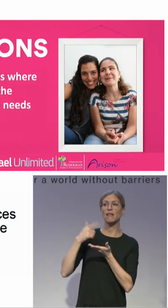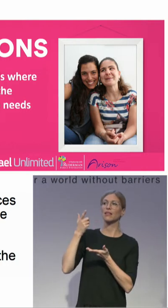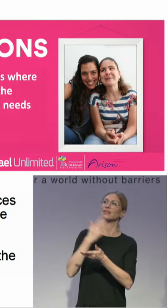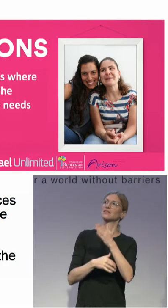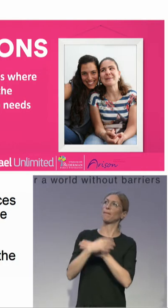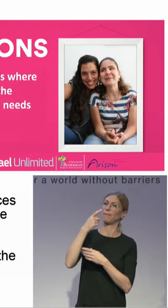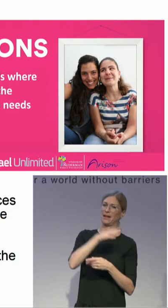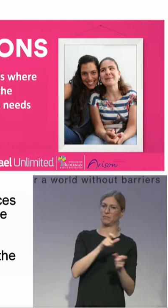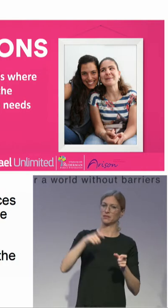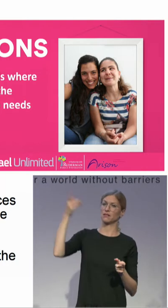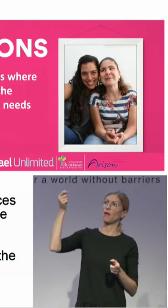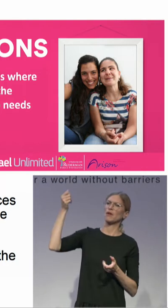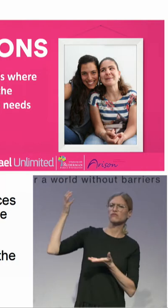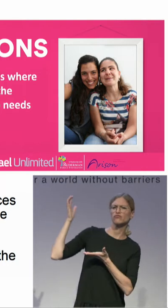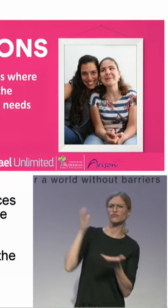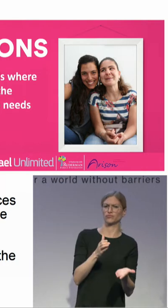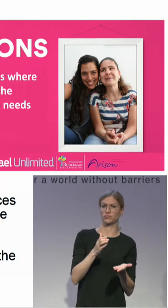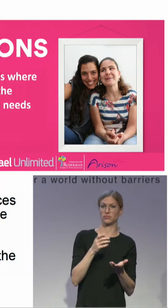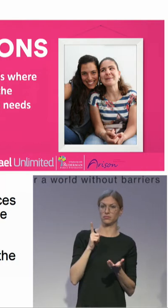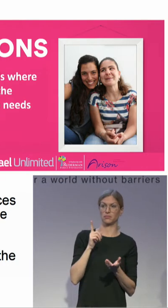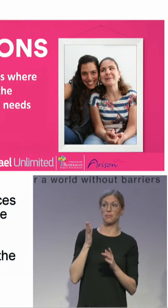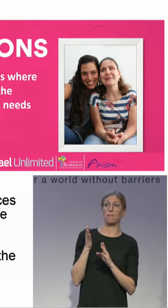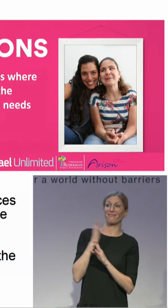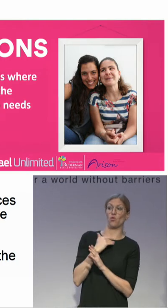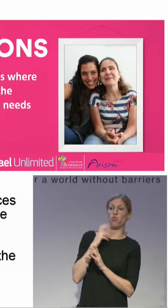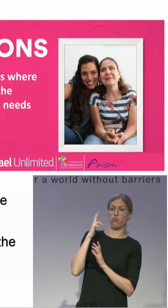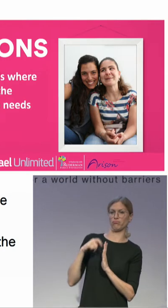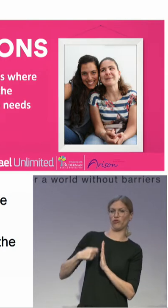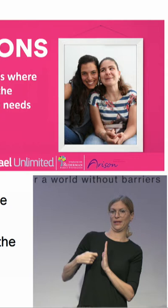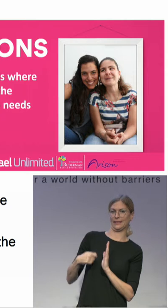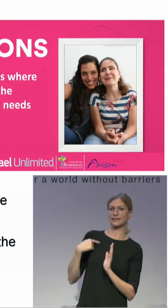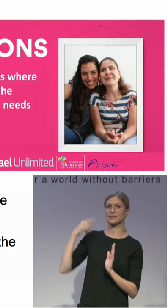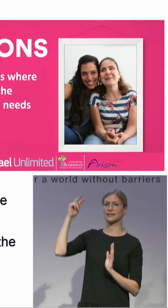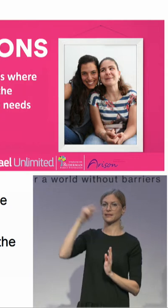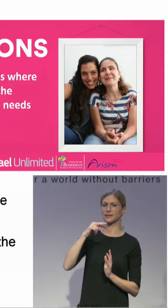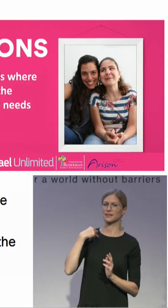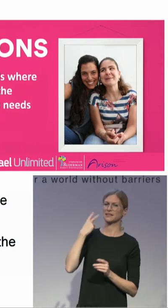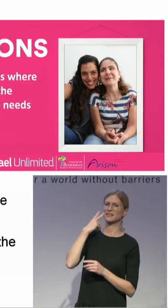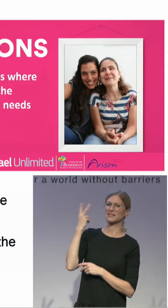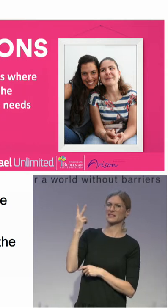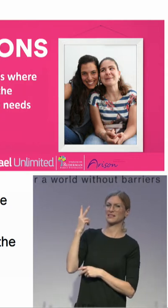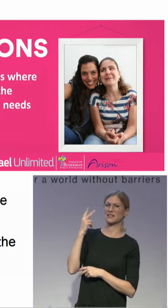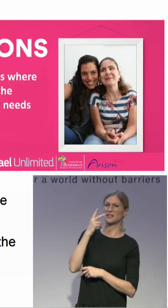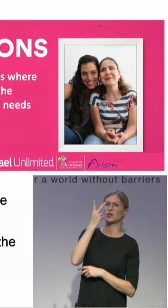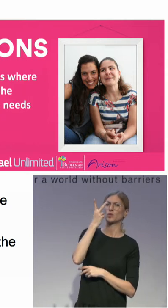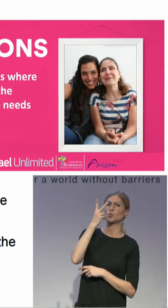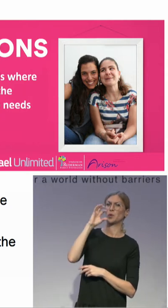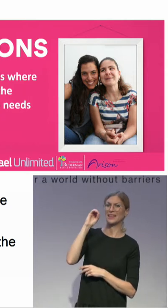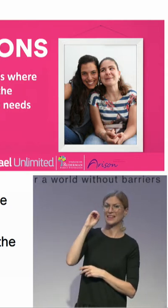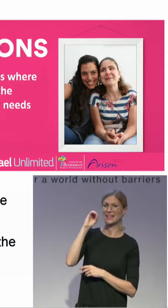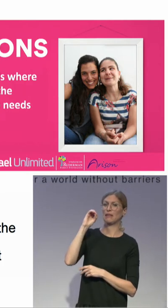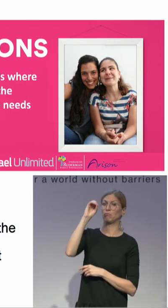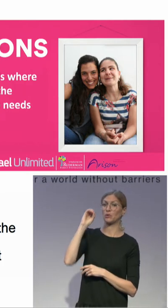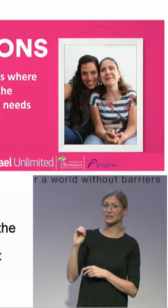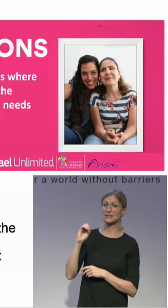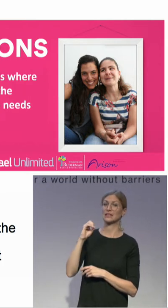models. And we already see that it cost about 20% or 30% less than the original